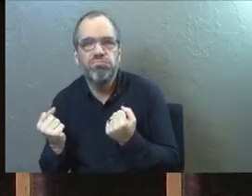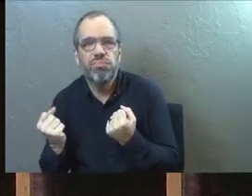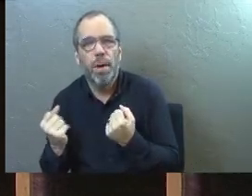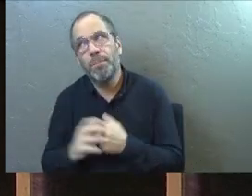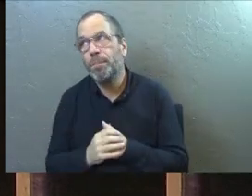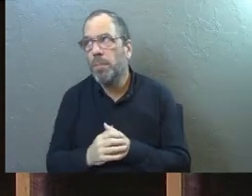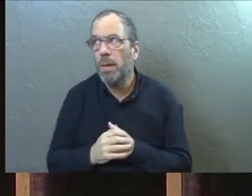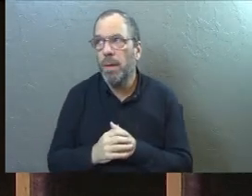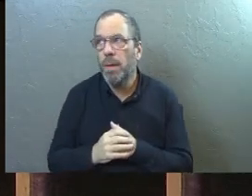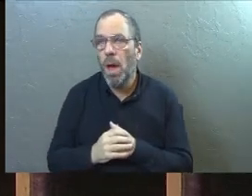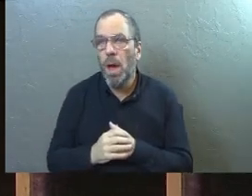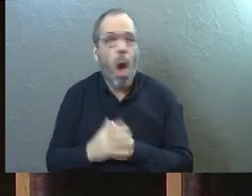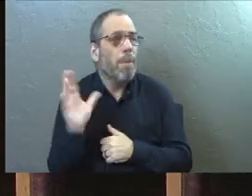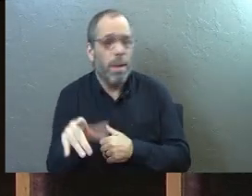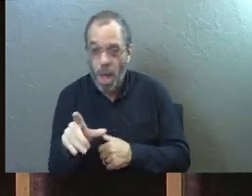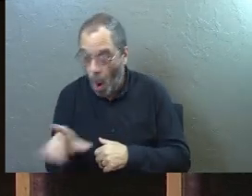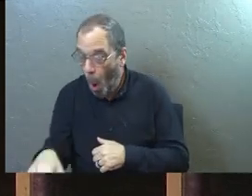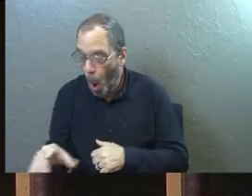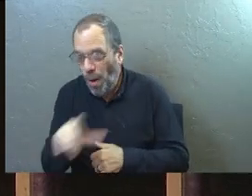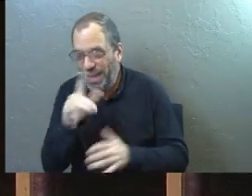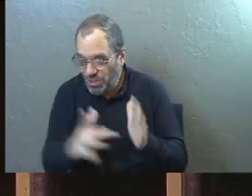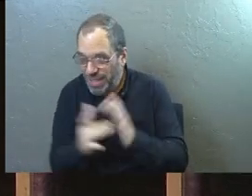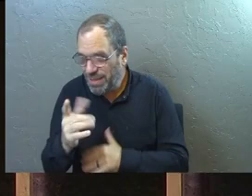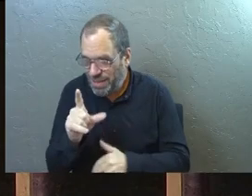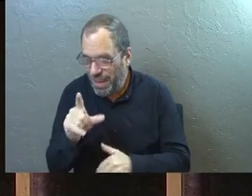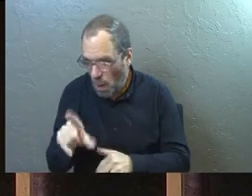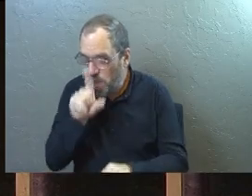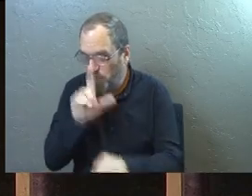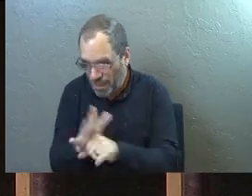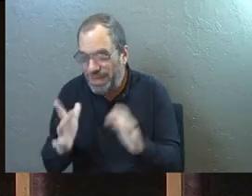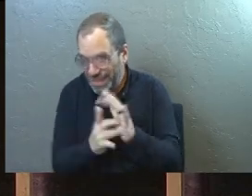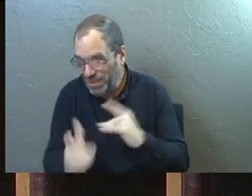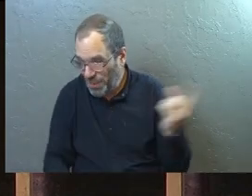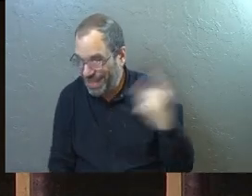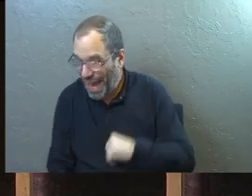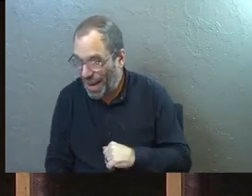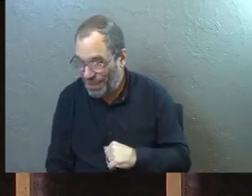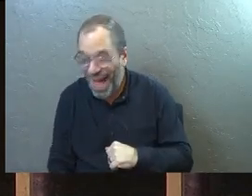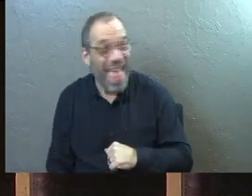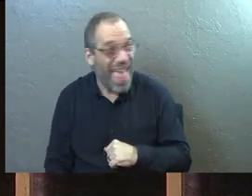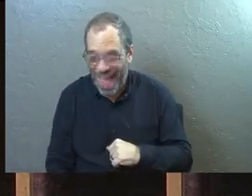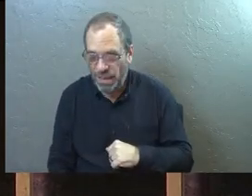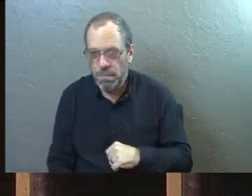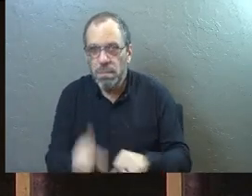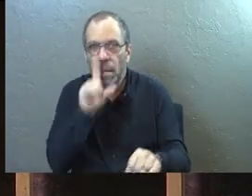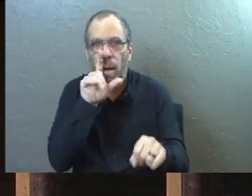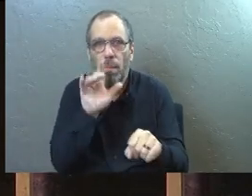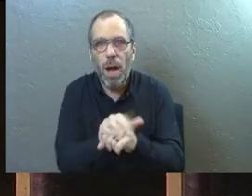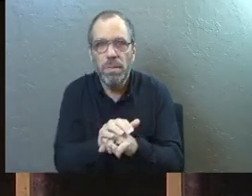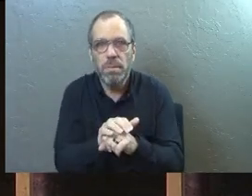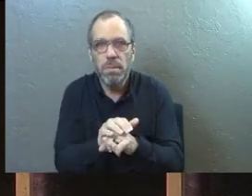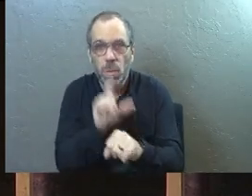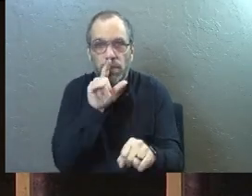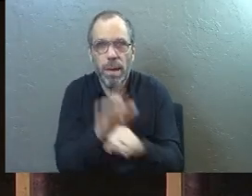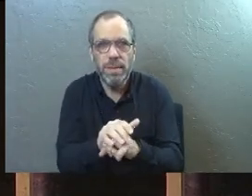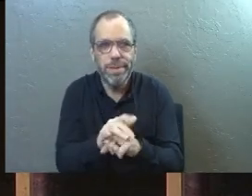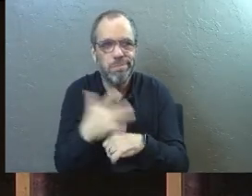Maybe we promised him that you would arrive in time. We promised him it would be okay. And now those promises sound hollow.